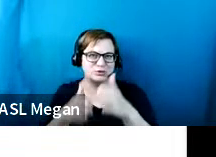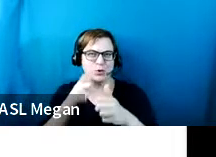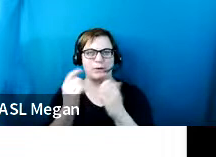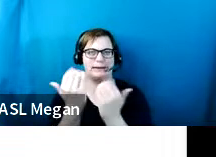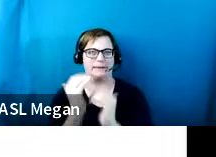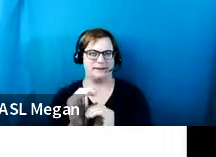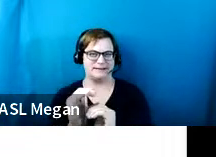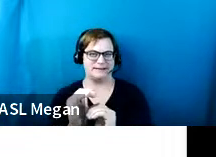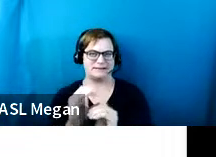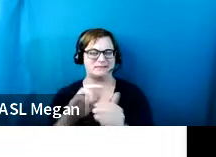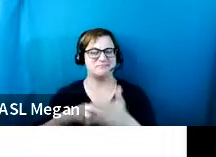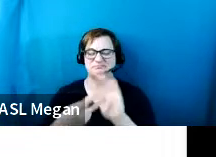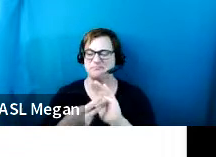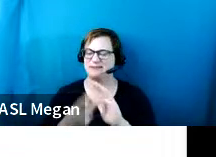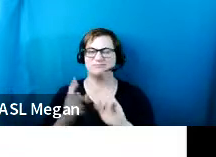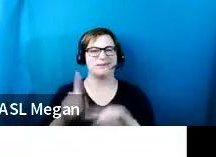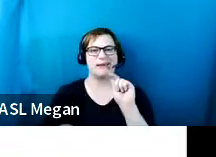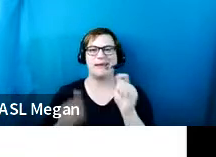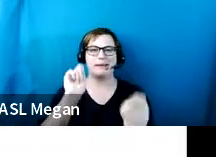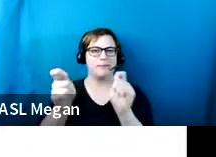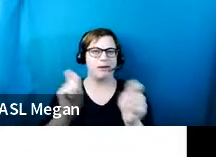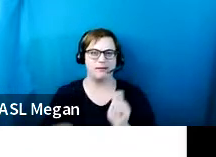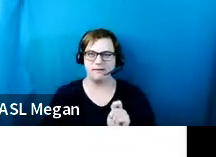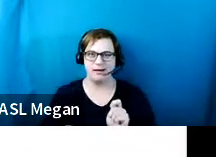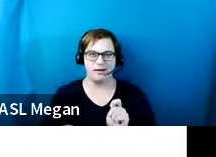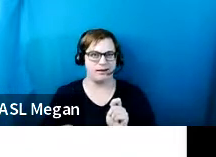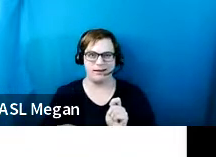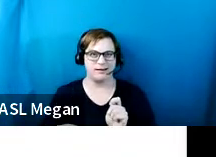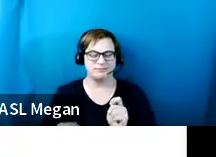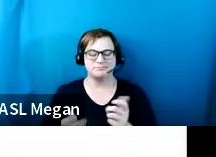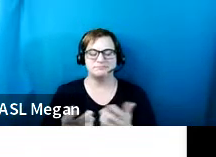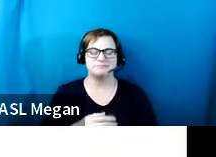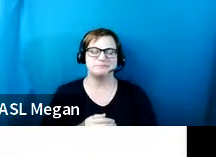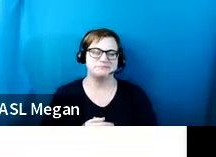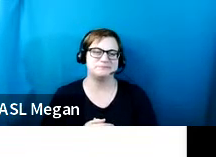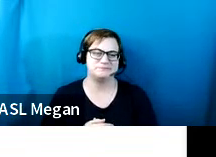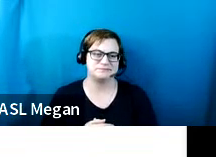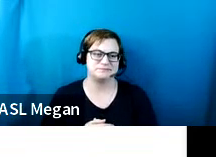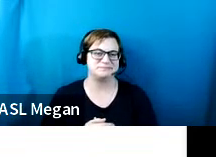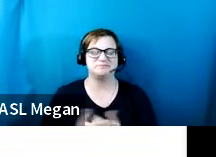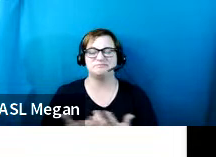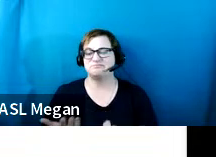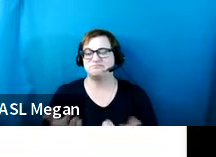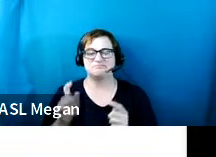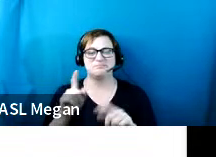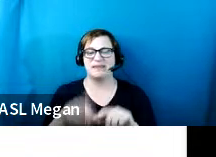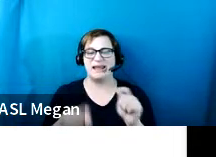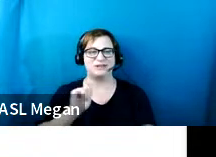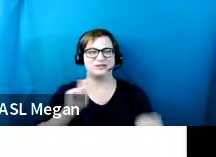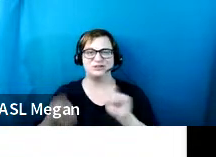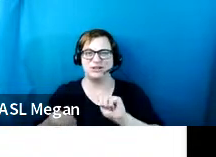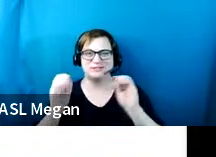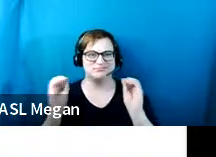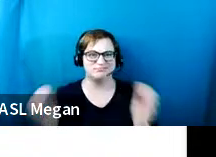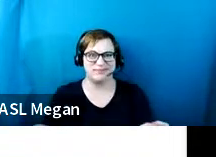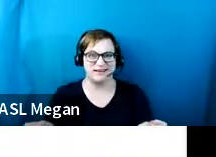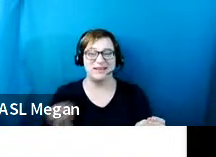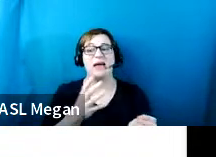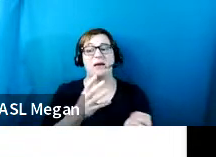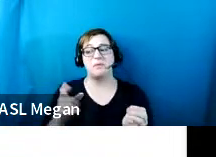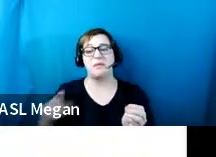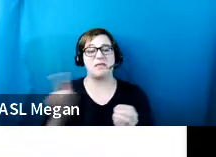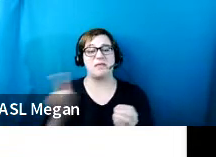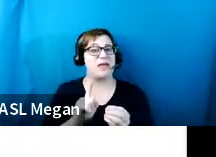prohibit modification or addition of element spaces or features that are in full strict compliance